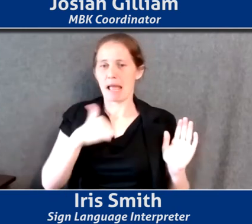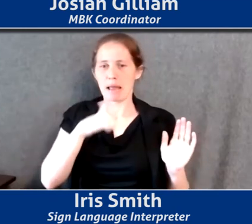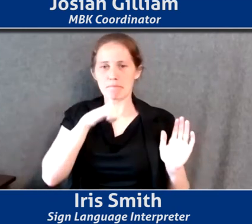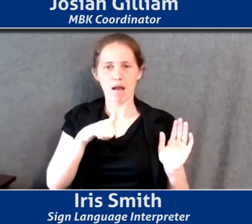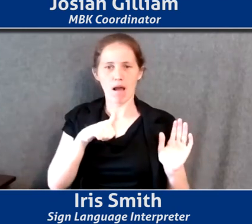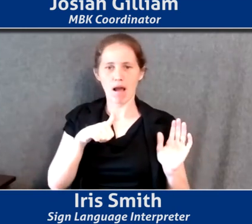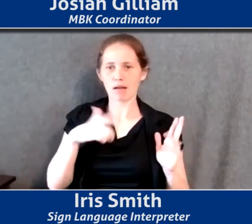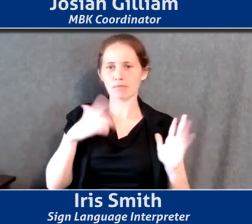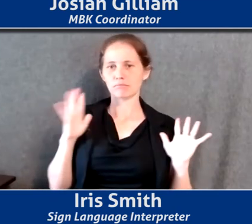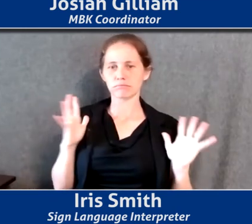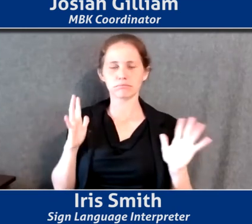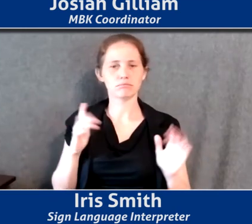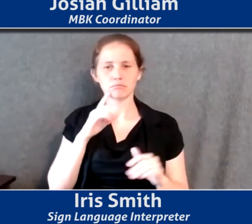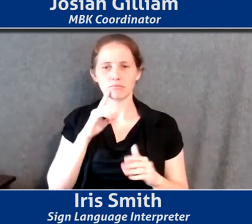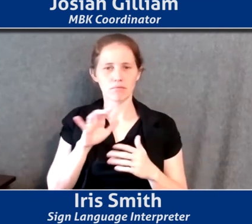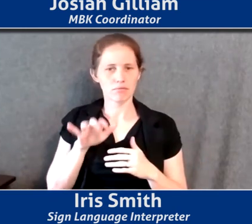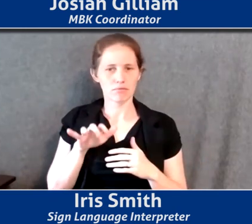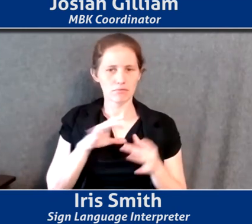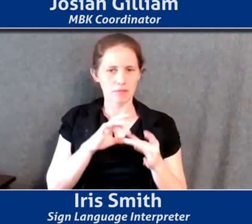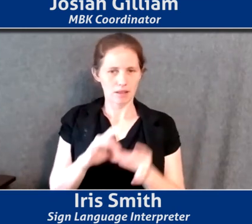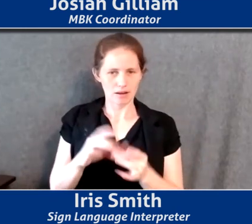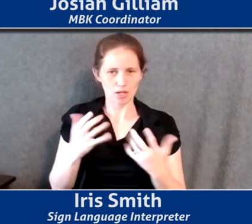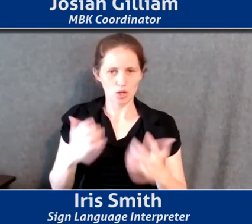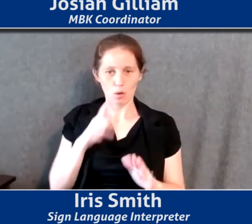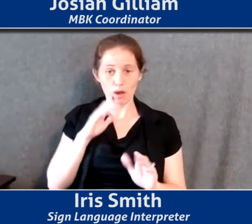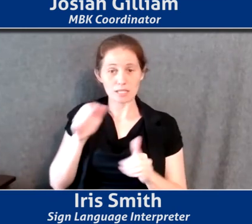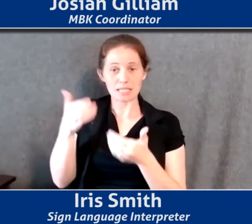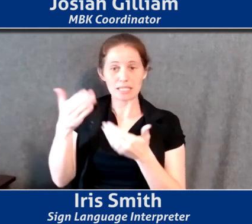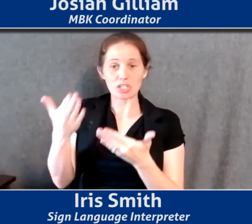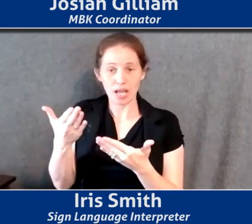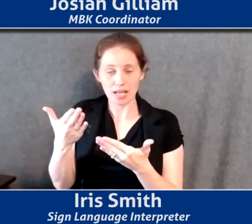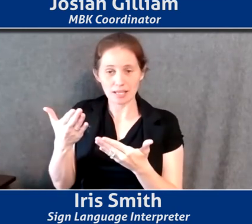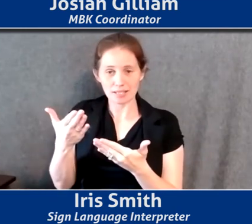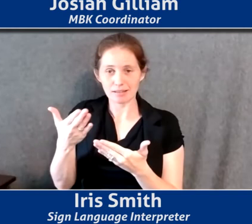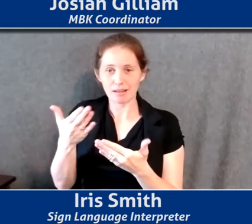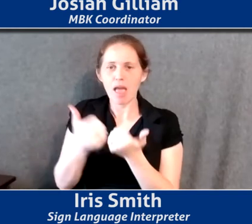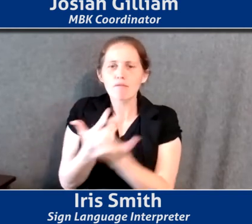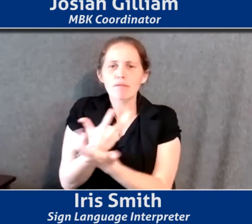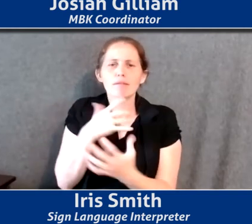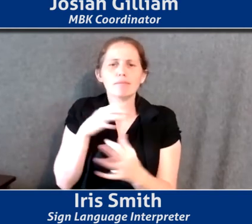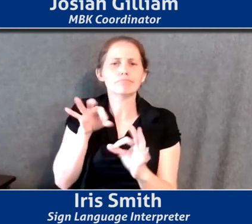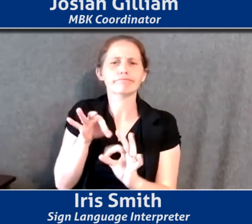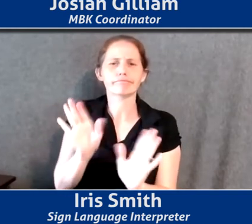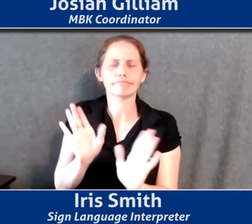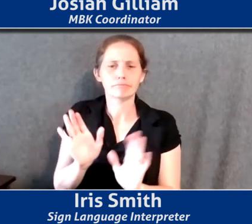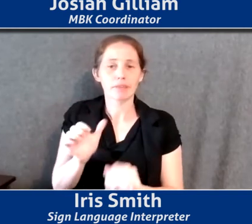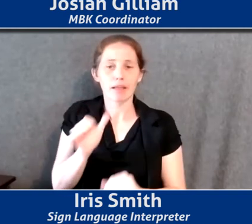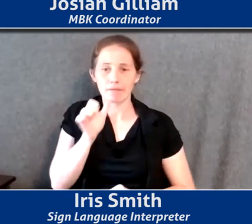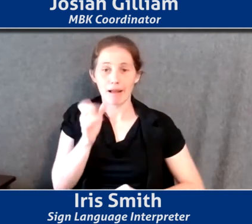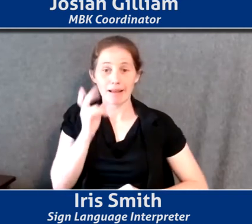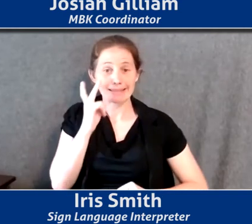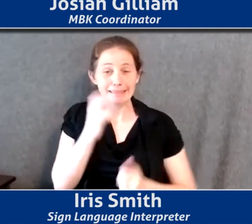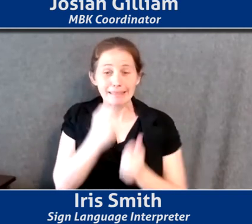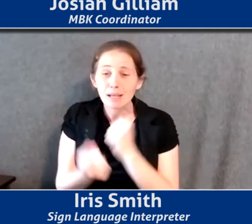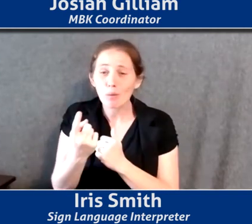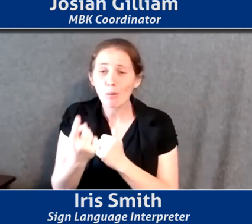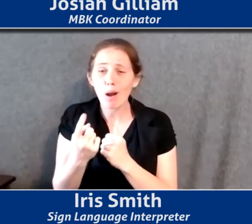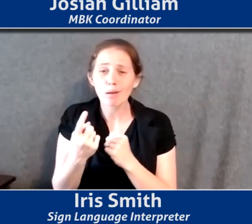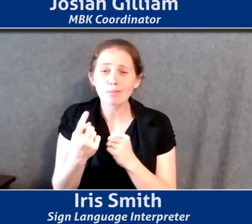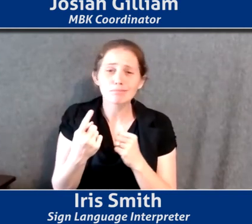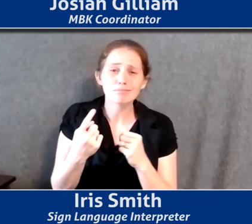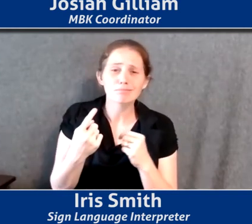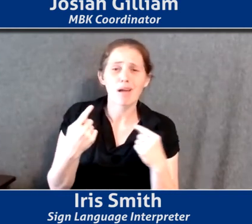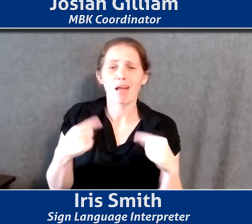scientist. Um, and so I, I don't want to suggest the report is perfect. I have seen no one argue with